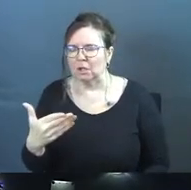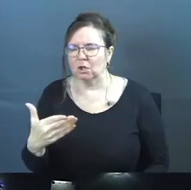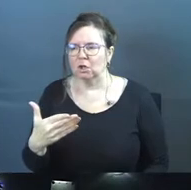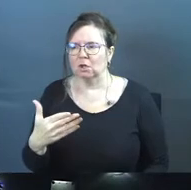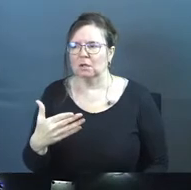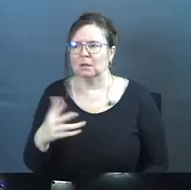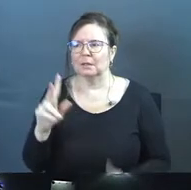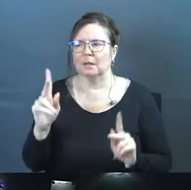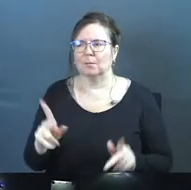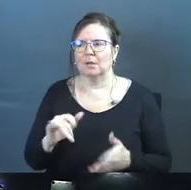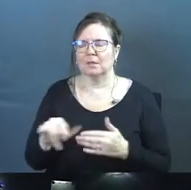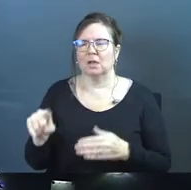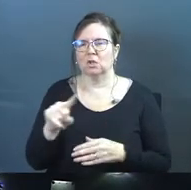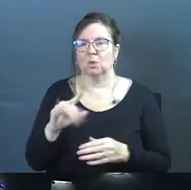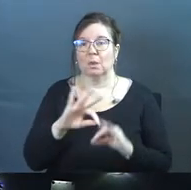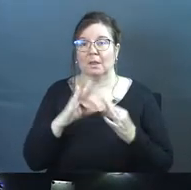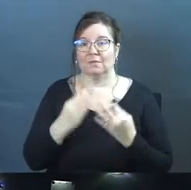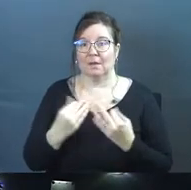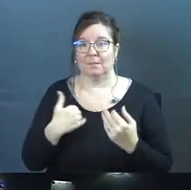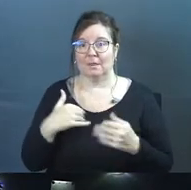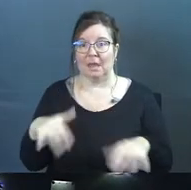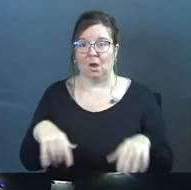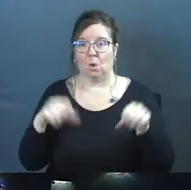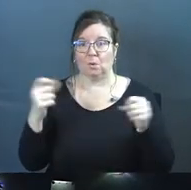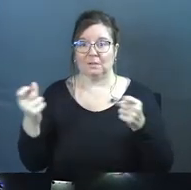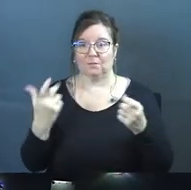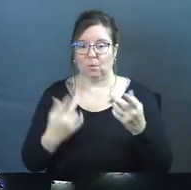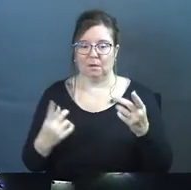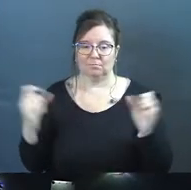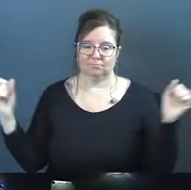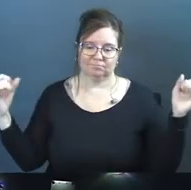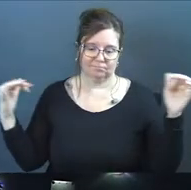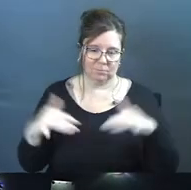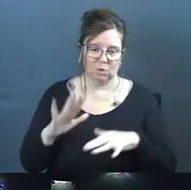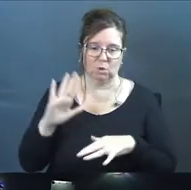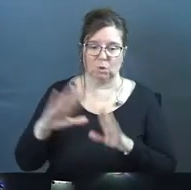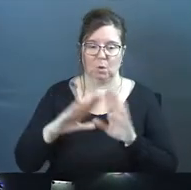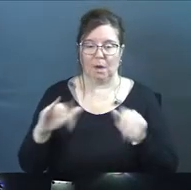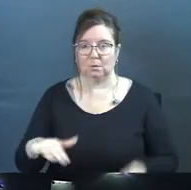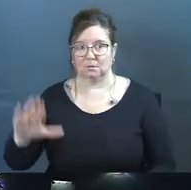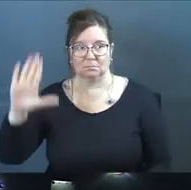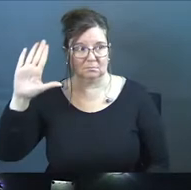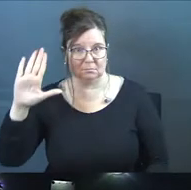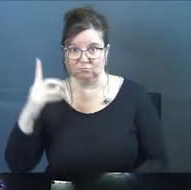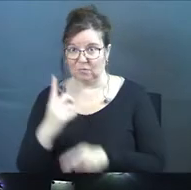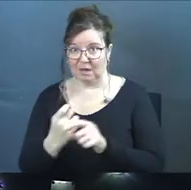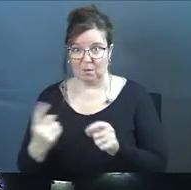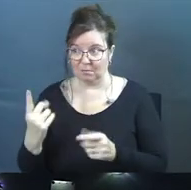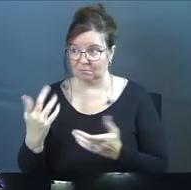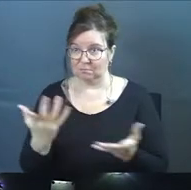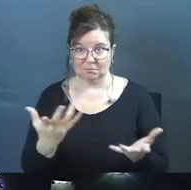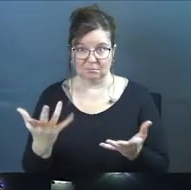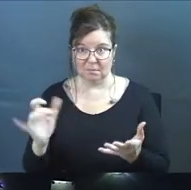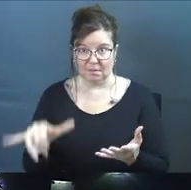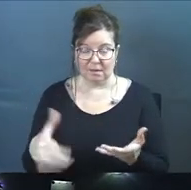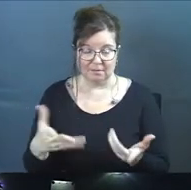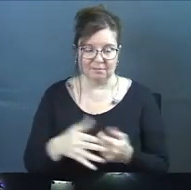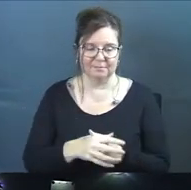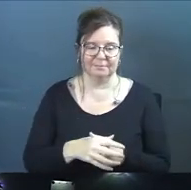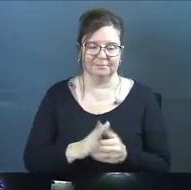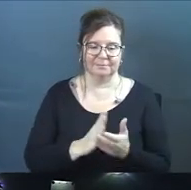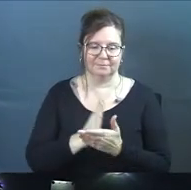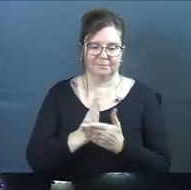is the person that you're, you're the family that hosts everybody. Like everybody comes to your house, right? Anybody? Okay. Like that? Yeah.